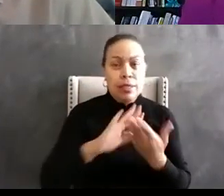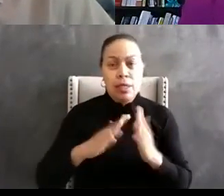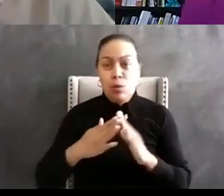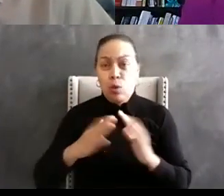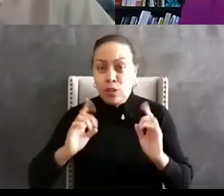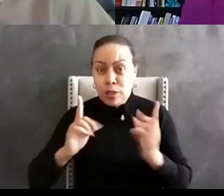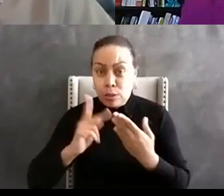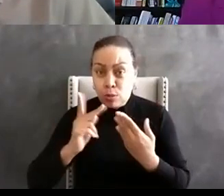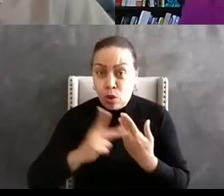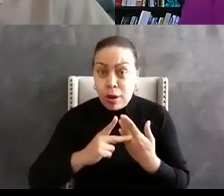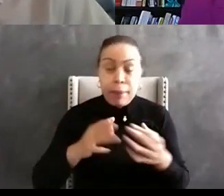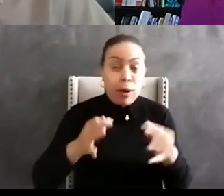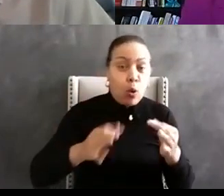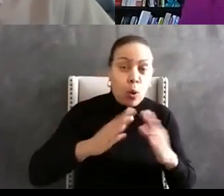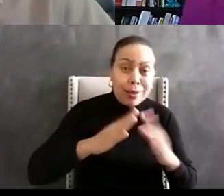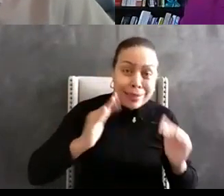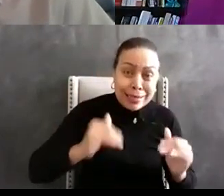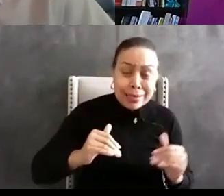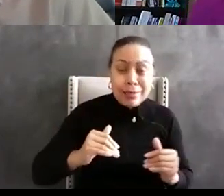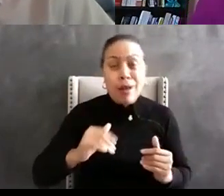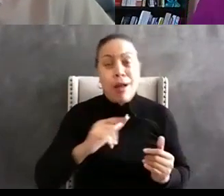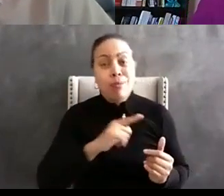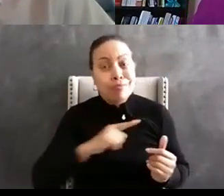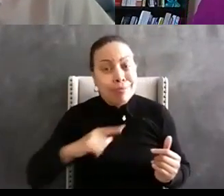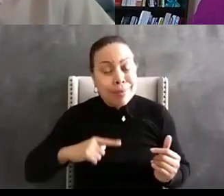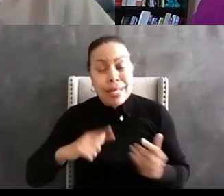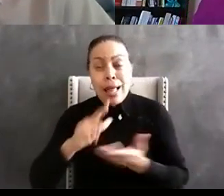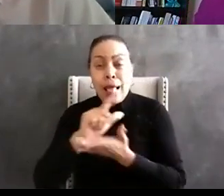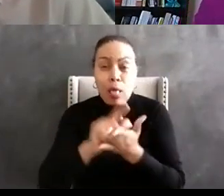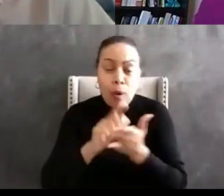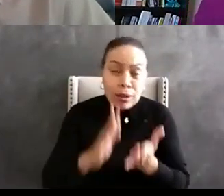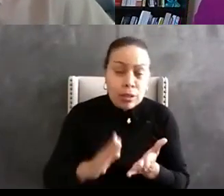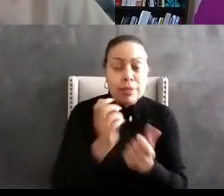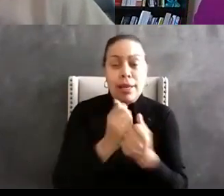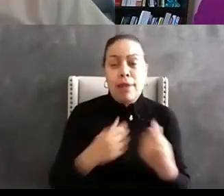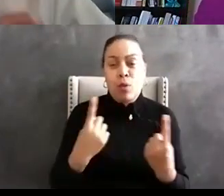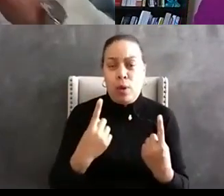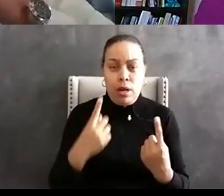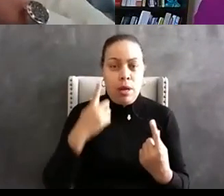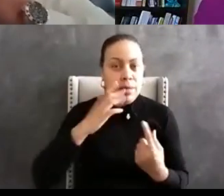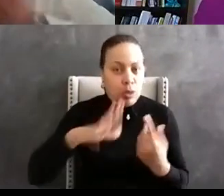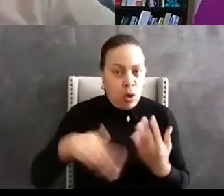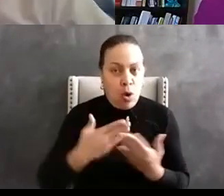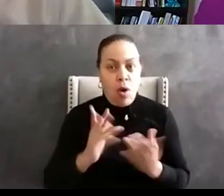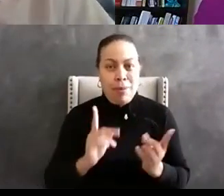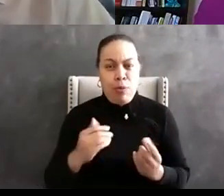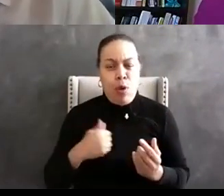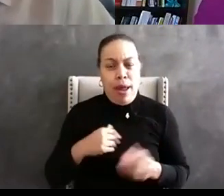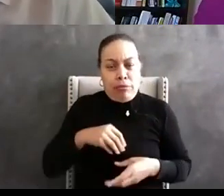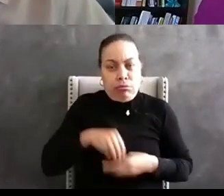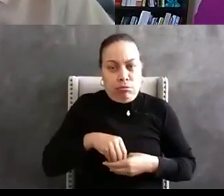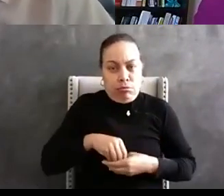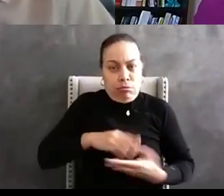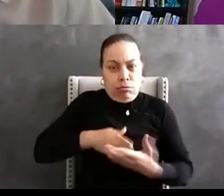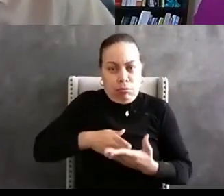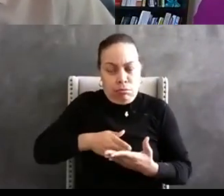systems and judicial systems for attorneys for everybody because every person has biases and all of